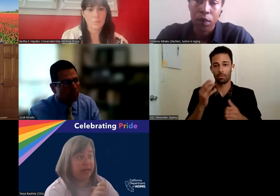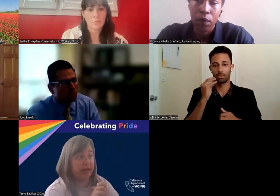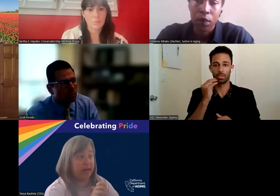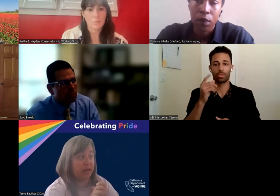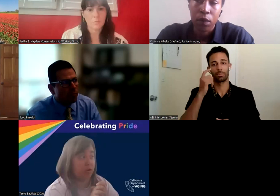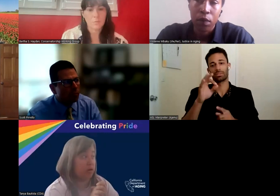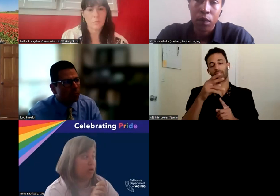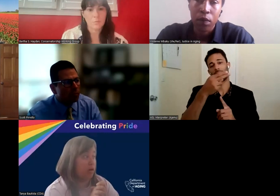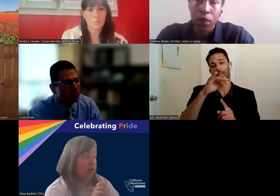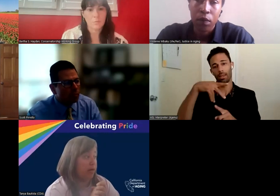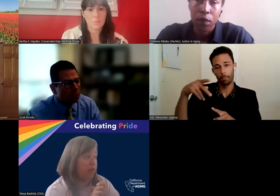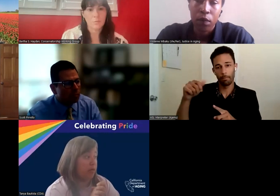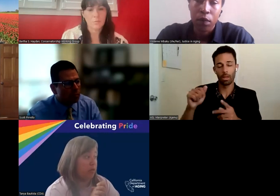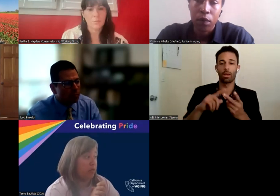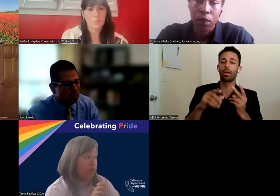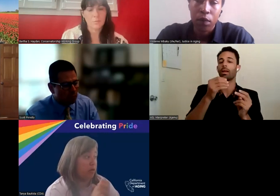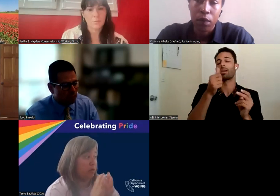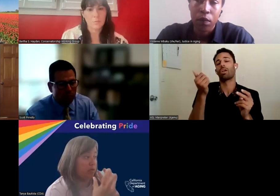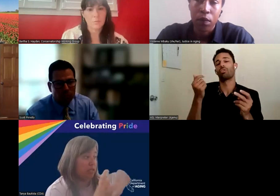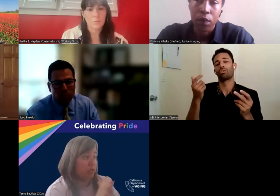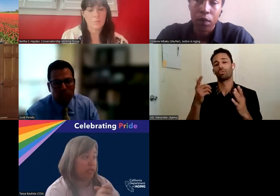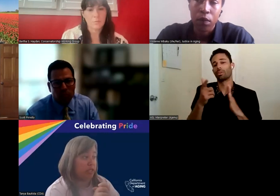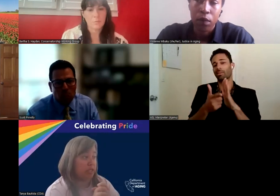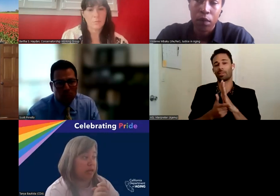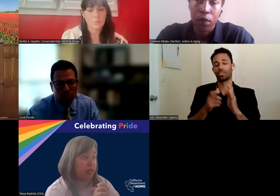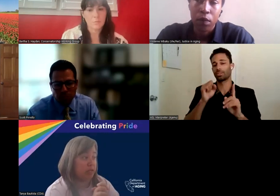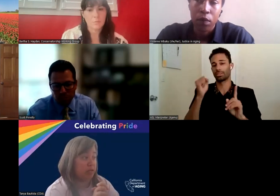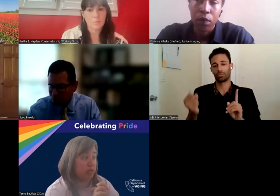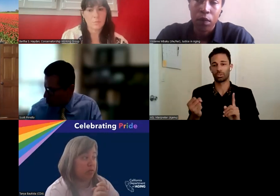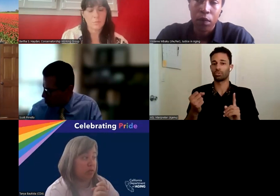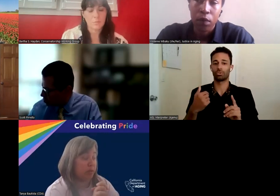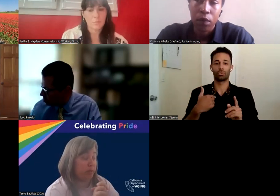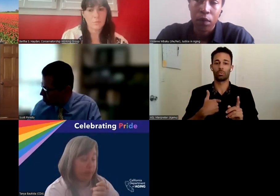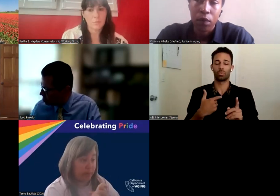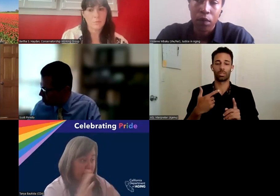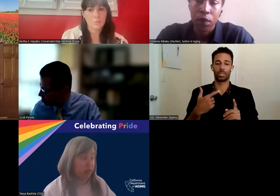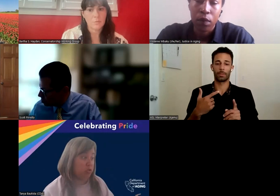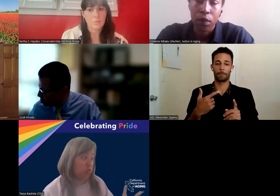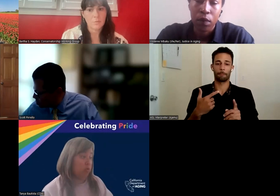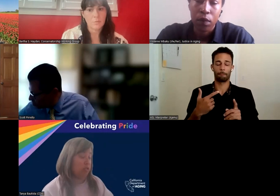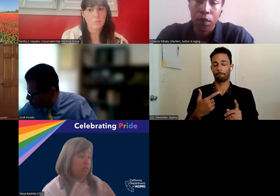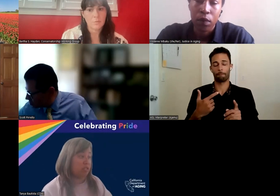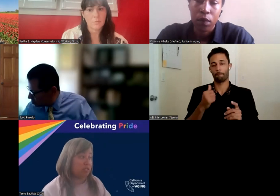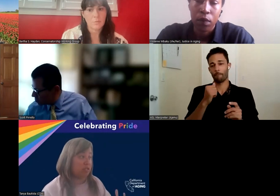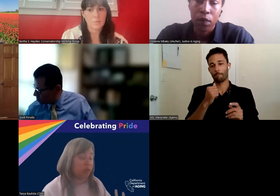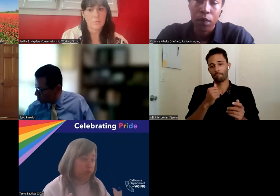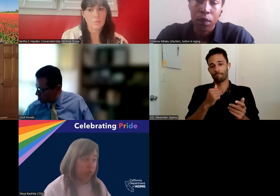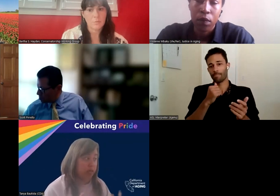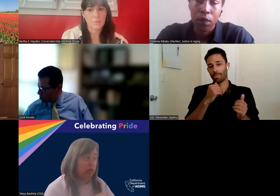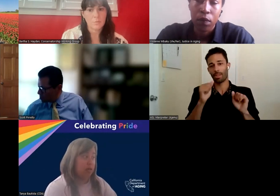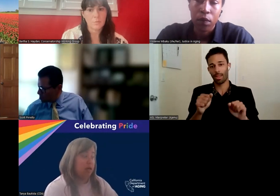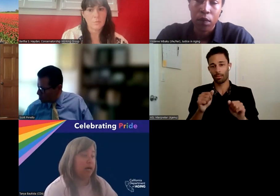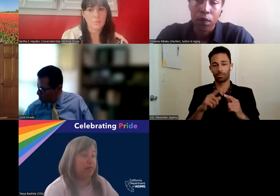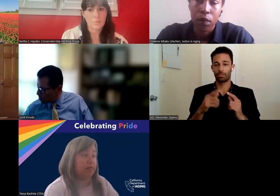HIPAA and other legal, you know, situations that we just don't want, we wouldn't be able to do, especially since these are